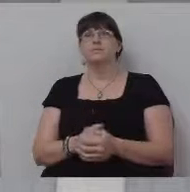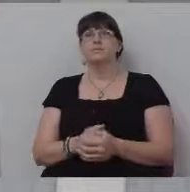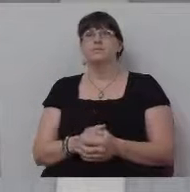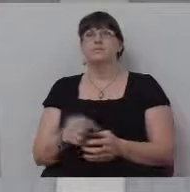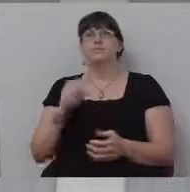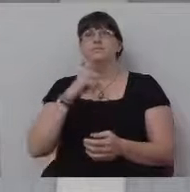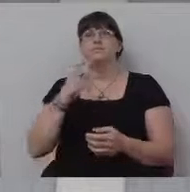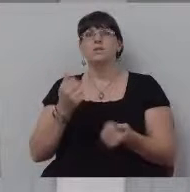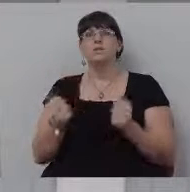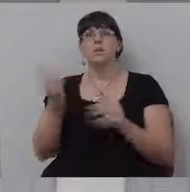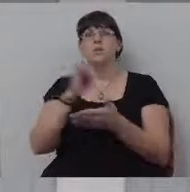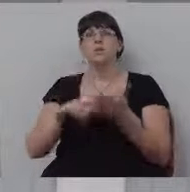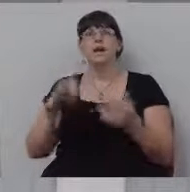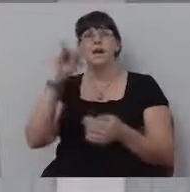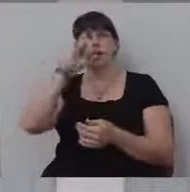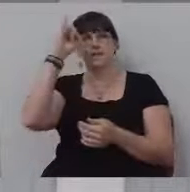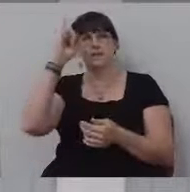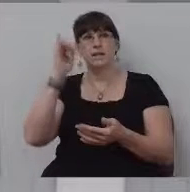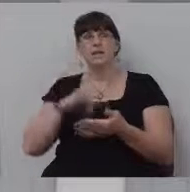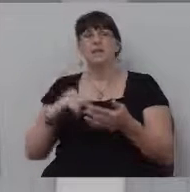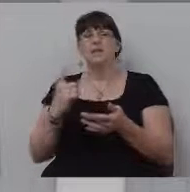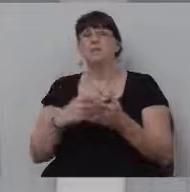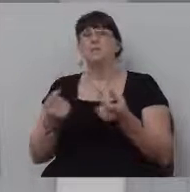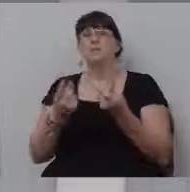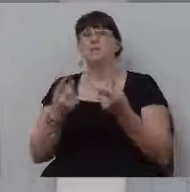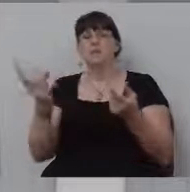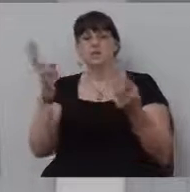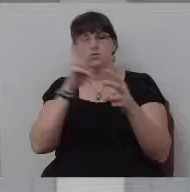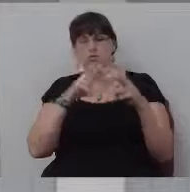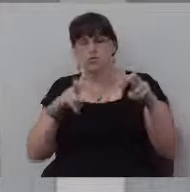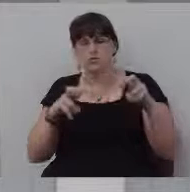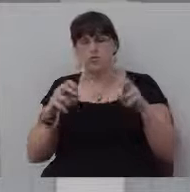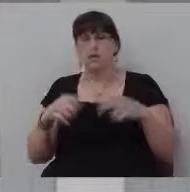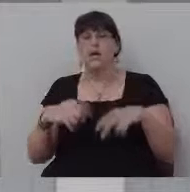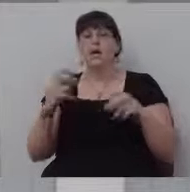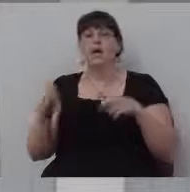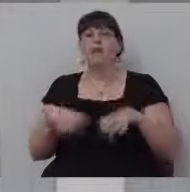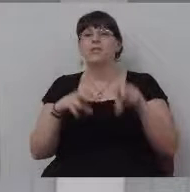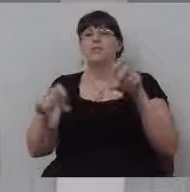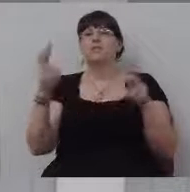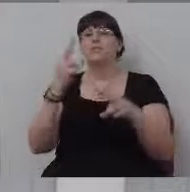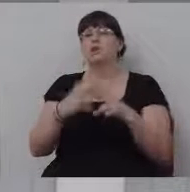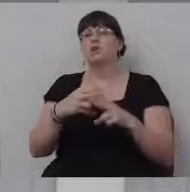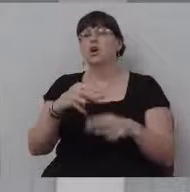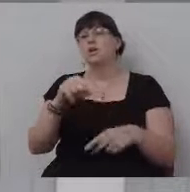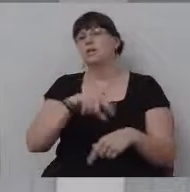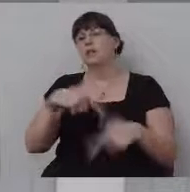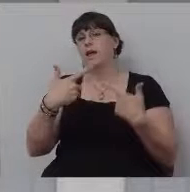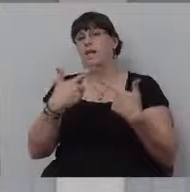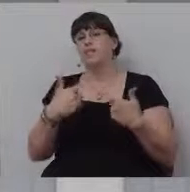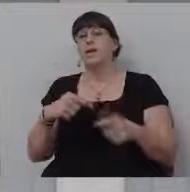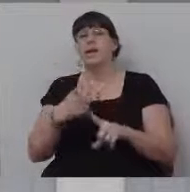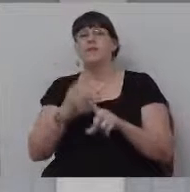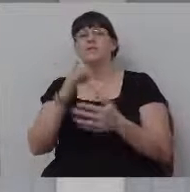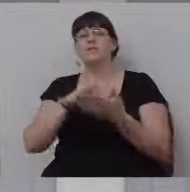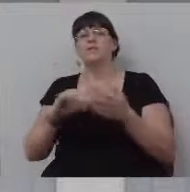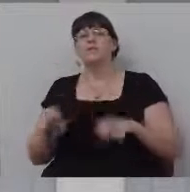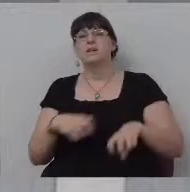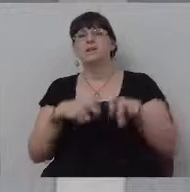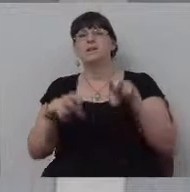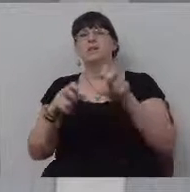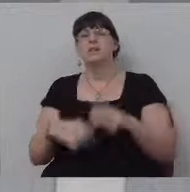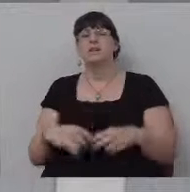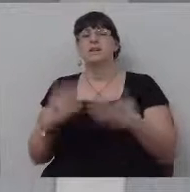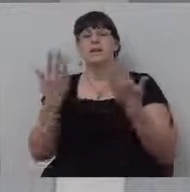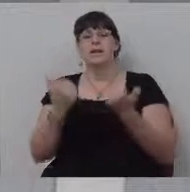And so with that kind of an idea that what we're doing is we're looking at the journey called life and, and I'm just scared from his journey and taking that journey. And